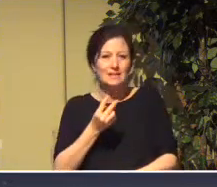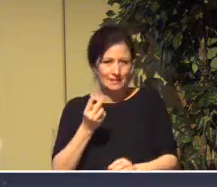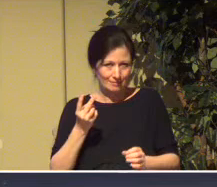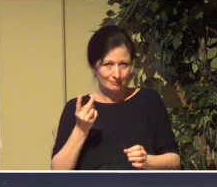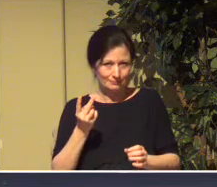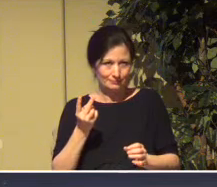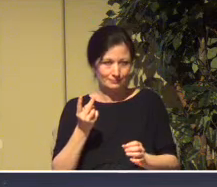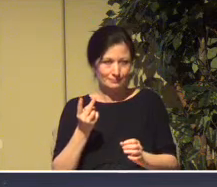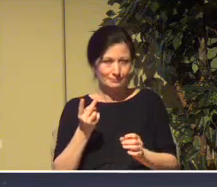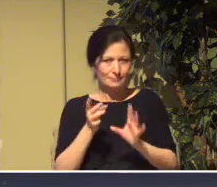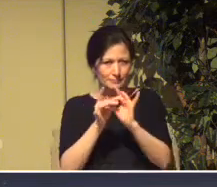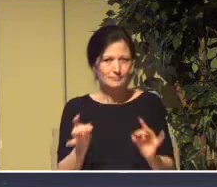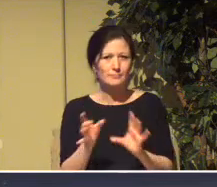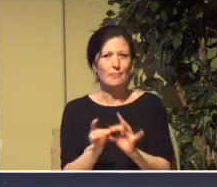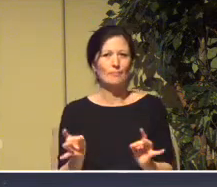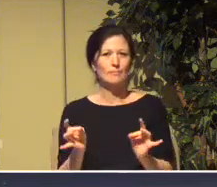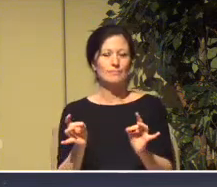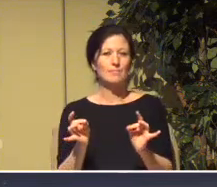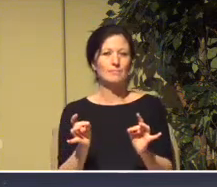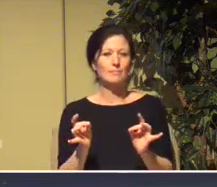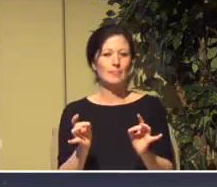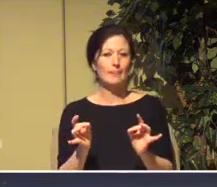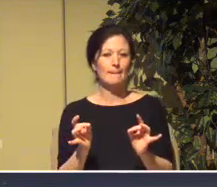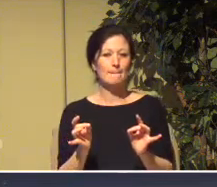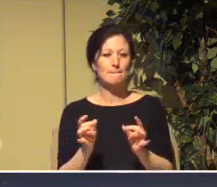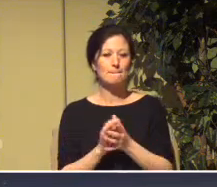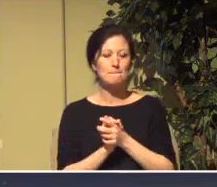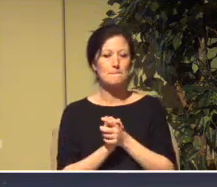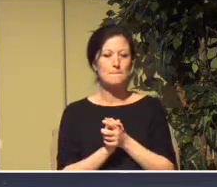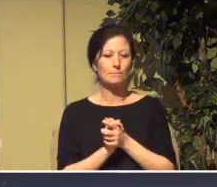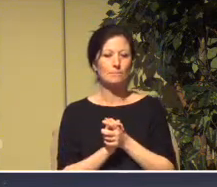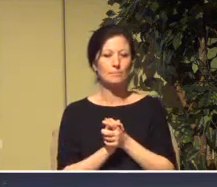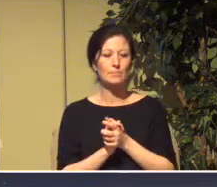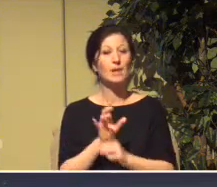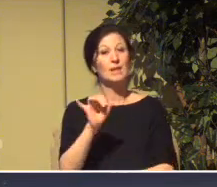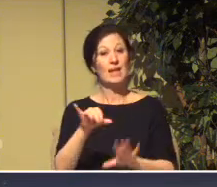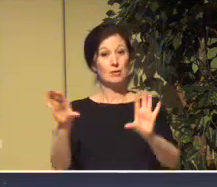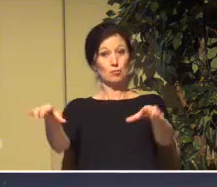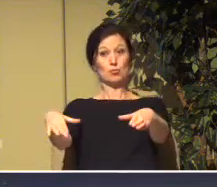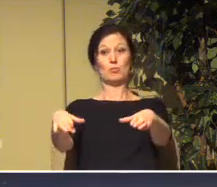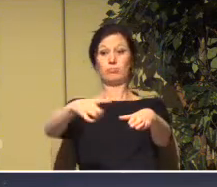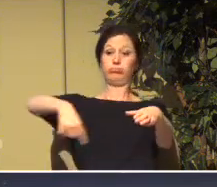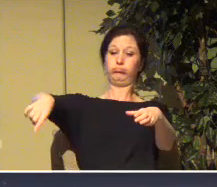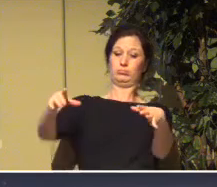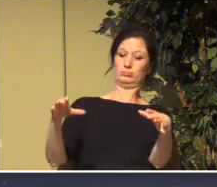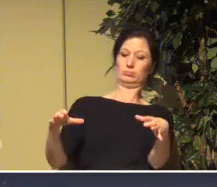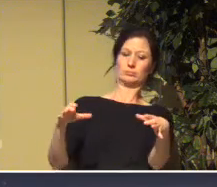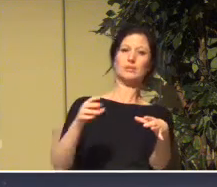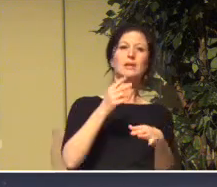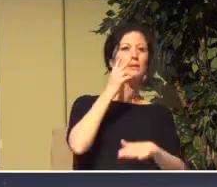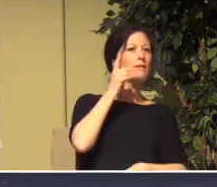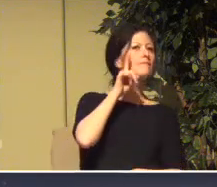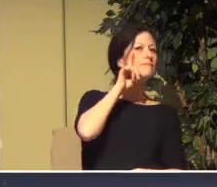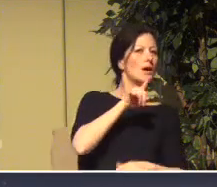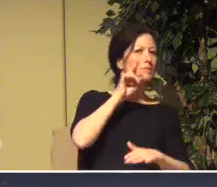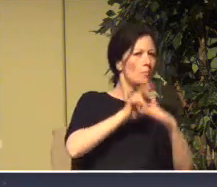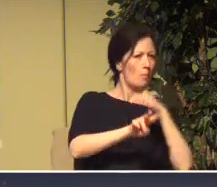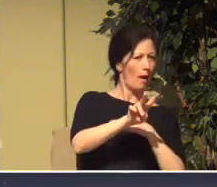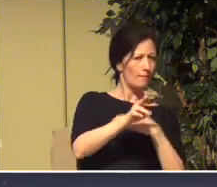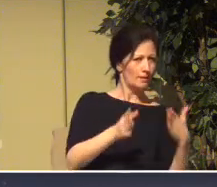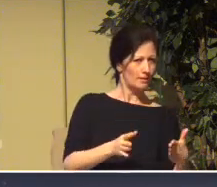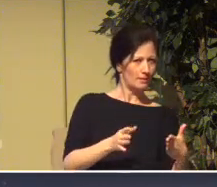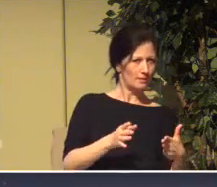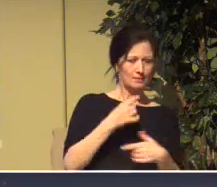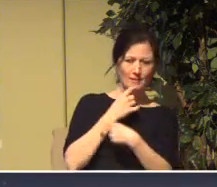prophets and of the diviners among them, who were telling them stuff like, you're only going to be here for two years, then you're going back, it's going to be great.